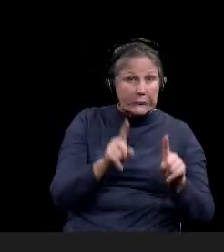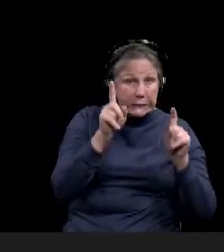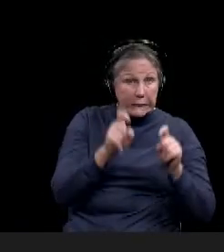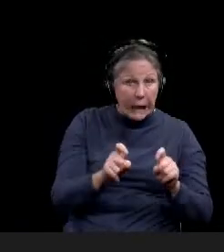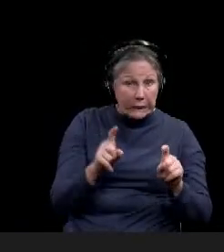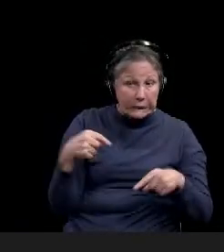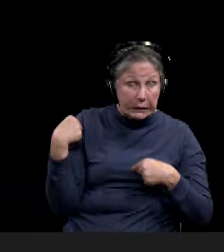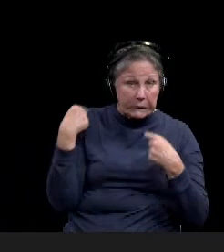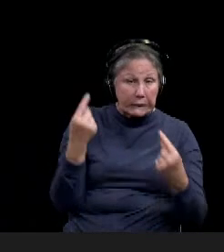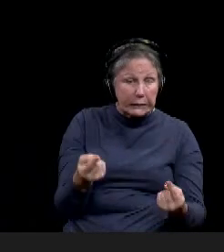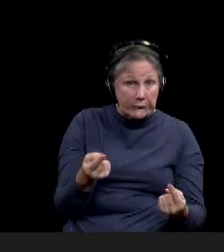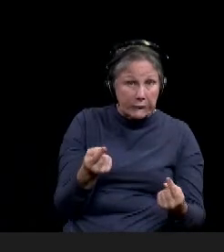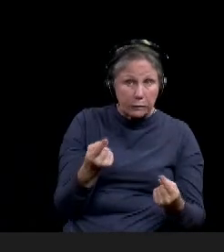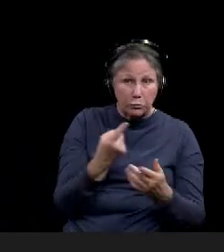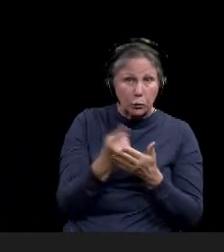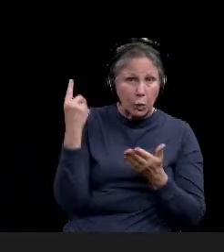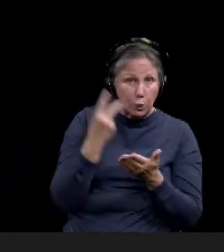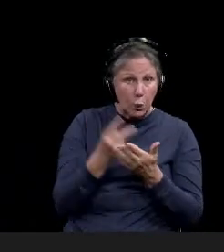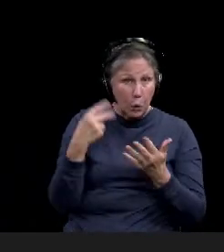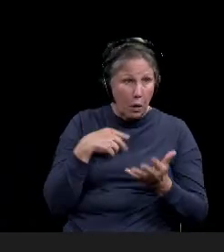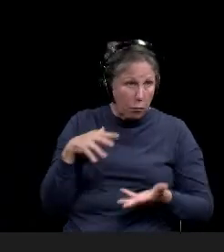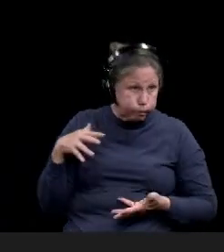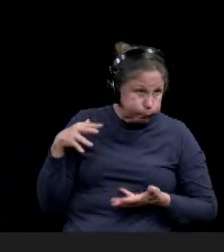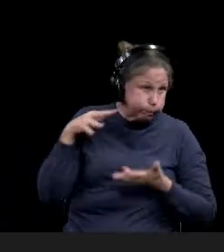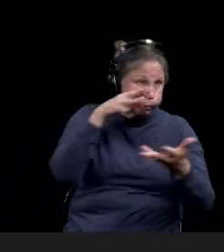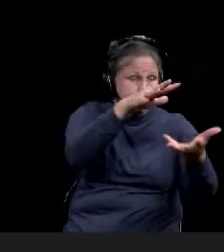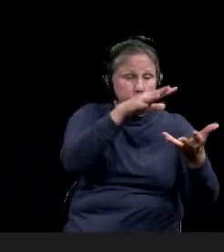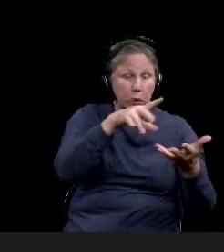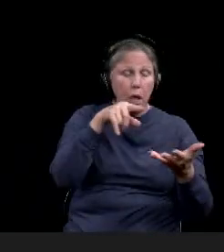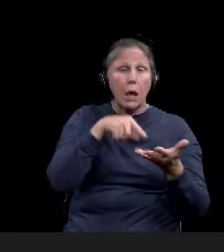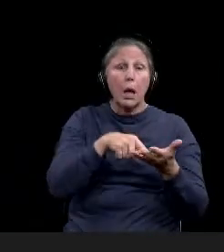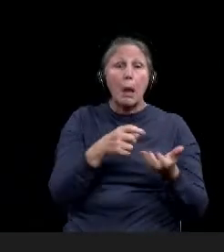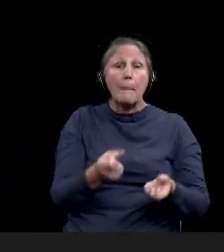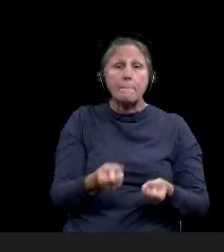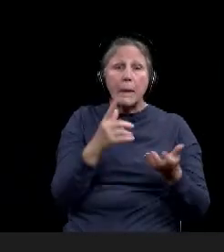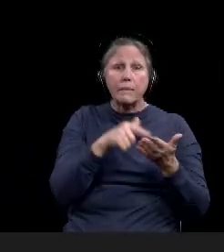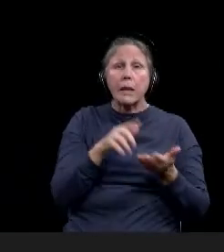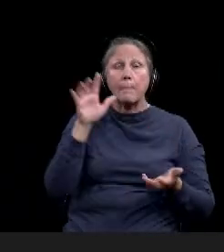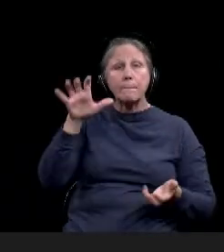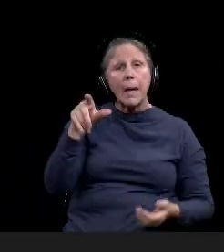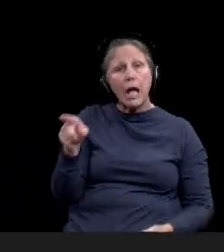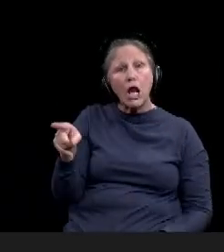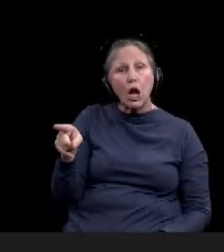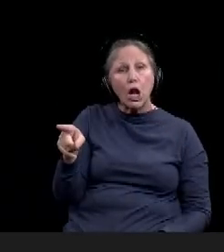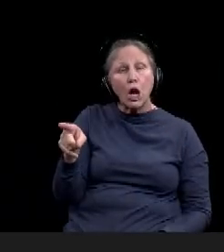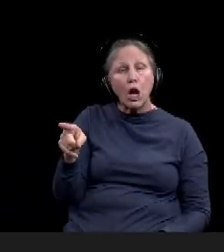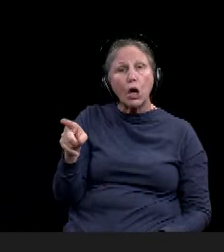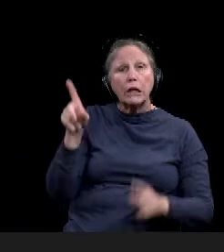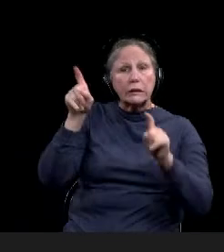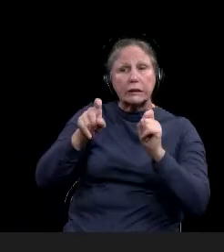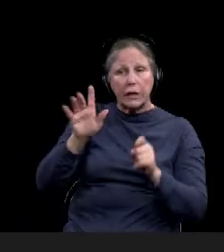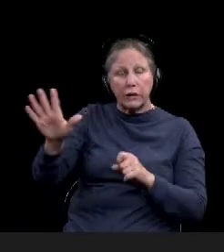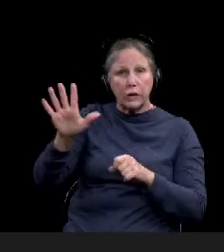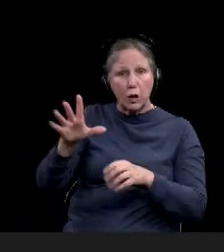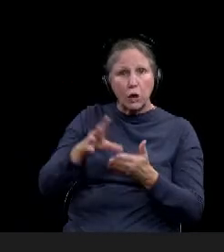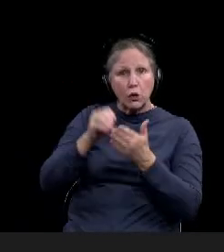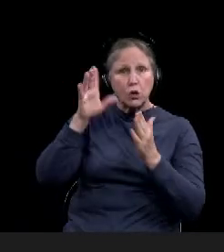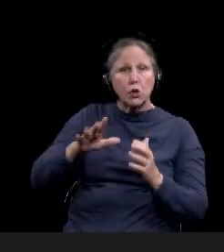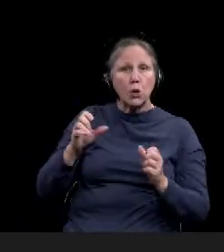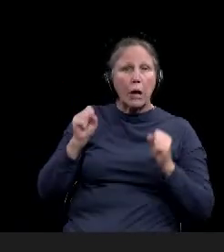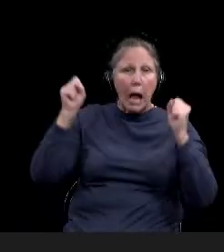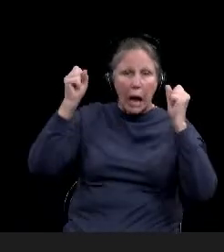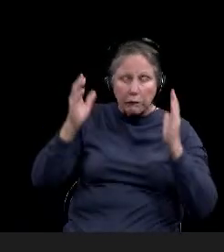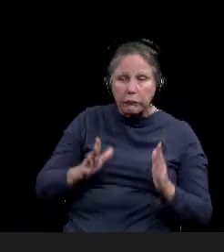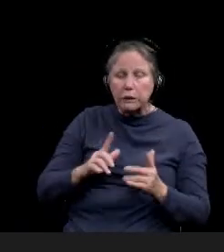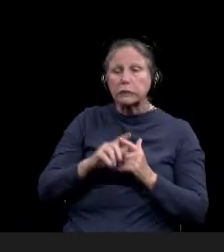conducted over the last couple of weeks. Um, a lot of this is Baylor, uh, doing surveillance testing on their student athletes, as